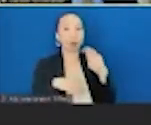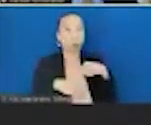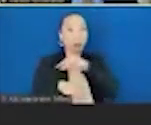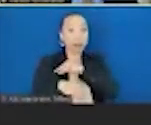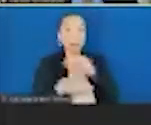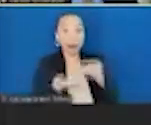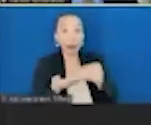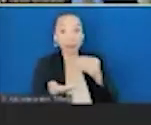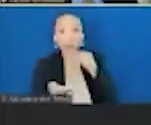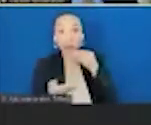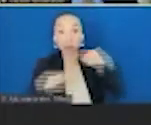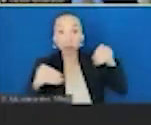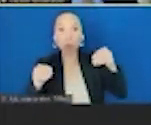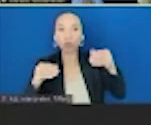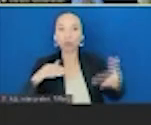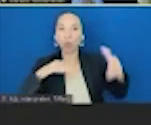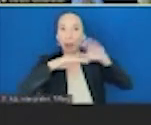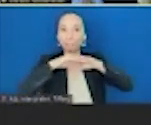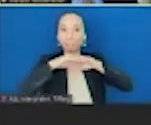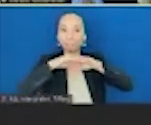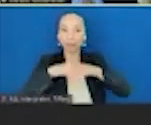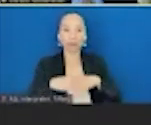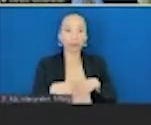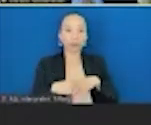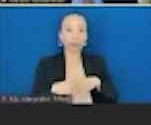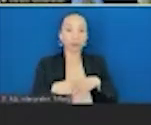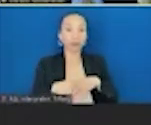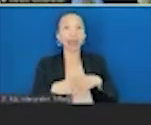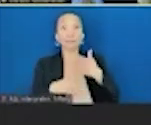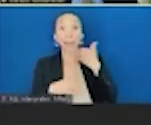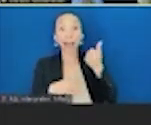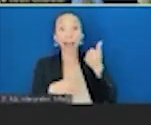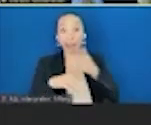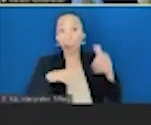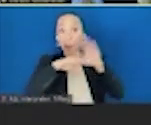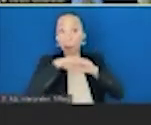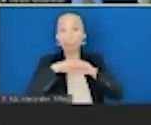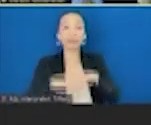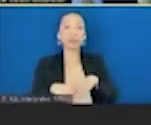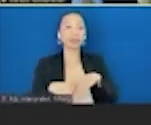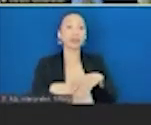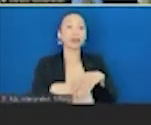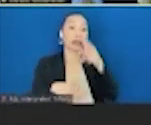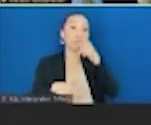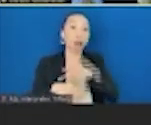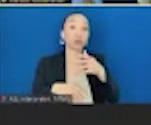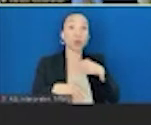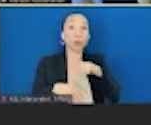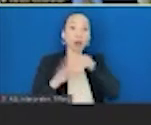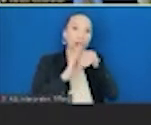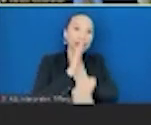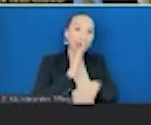up. More, more diets with better quality and fewer diets with poor quality, but almost no improvement in lower income